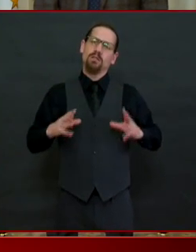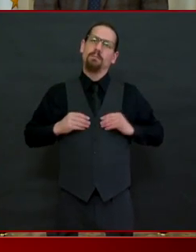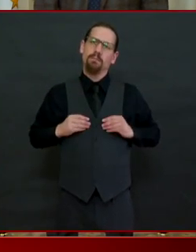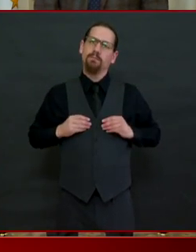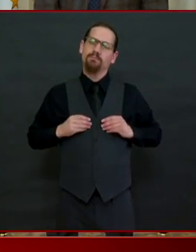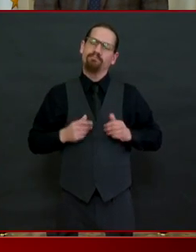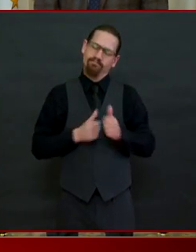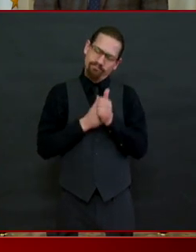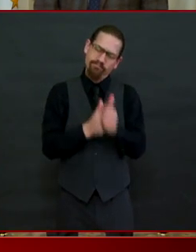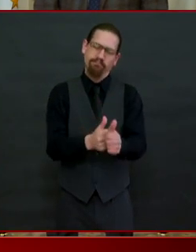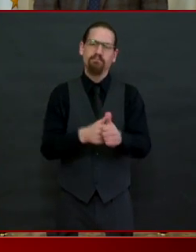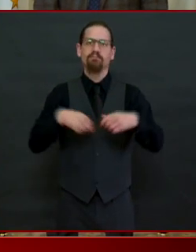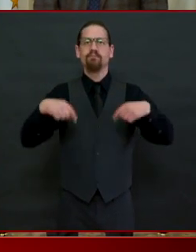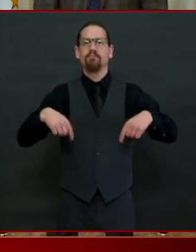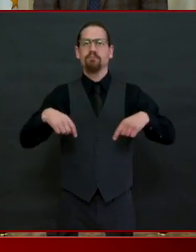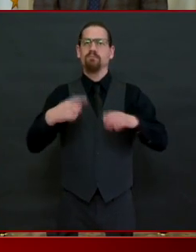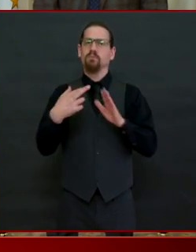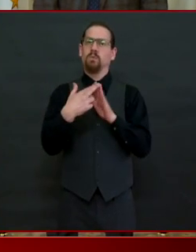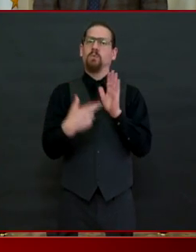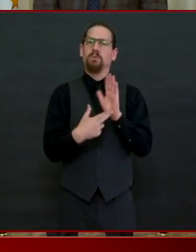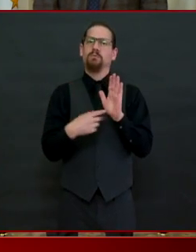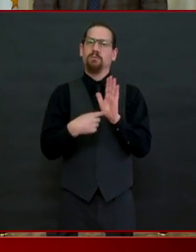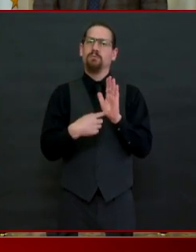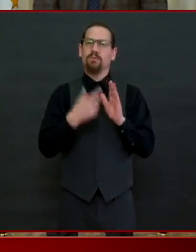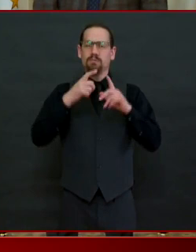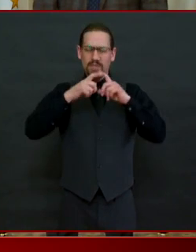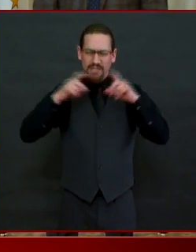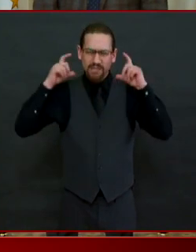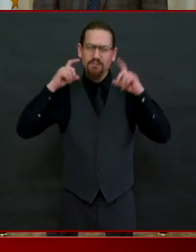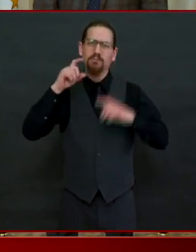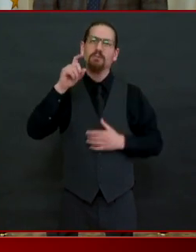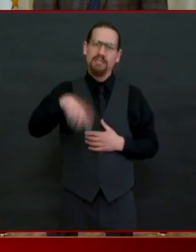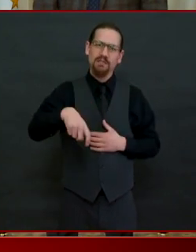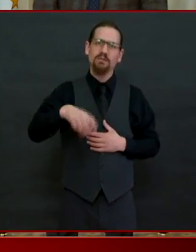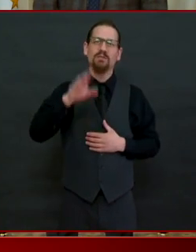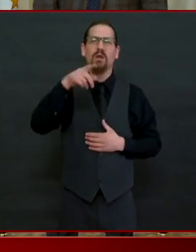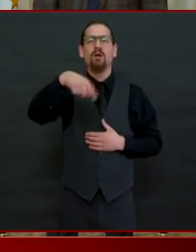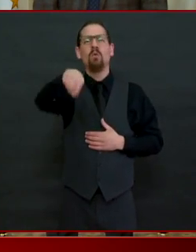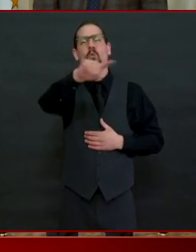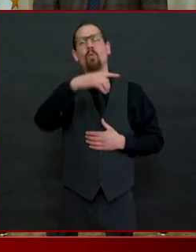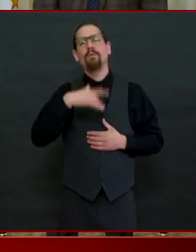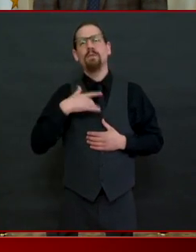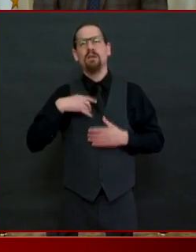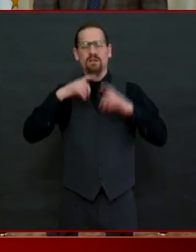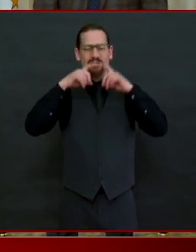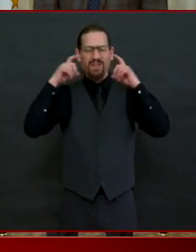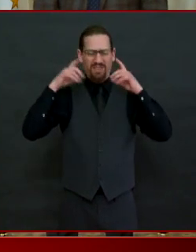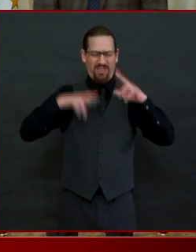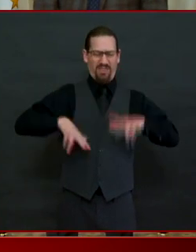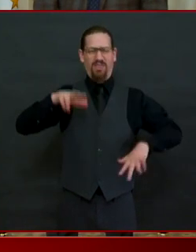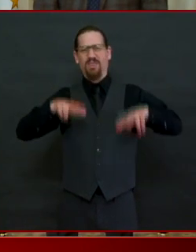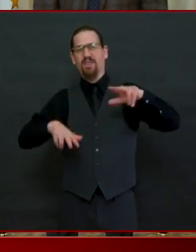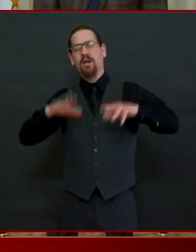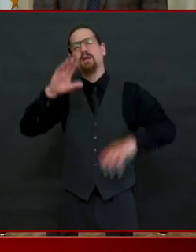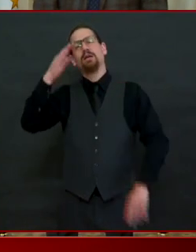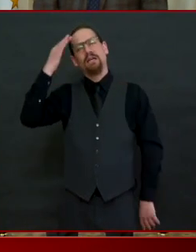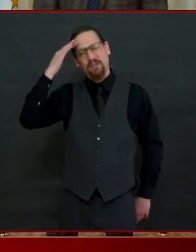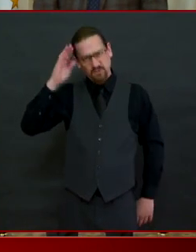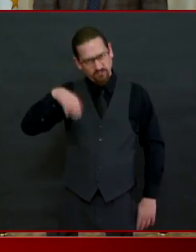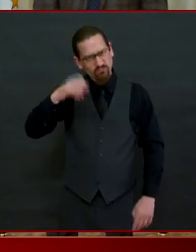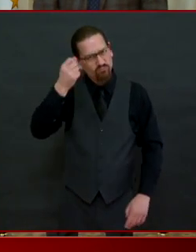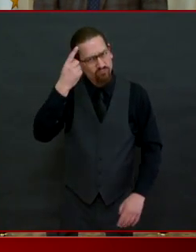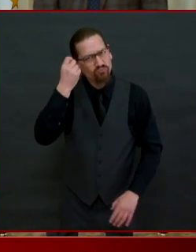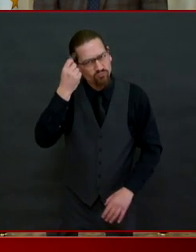in order to help everybody else and it will limit the spread of the disease that's a fact so